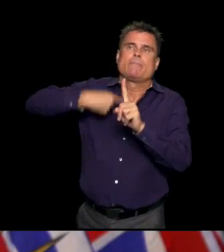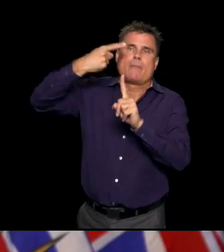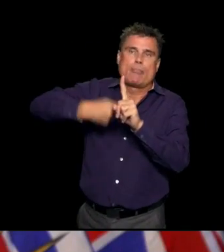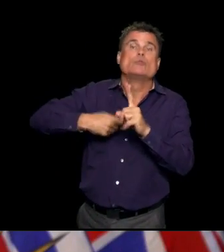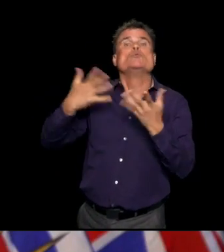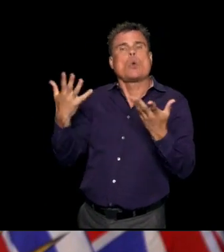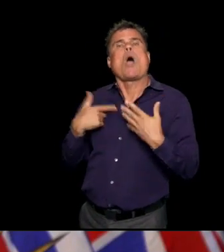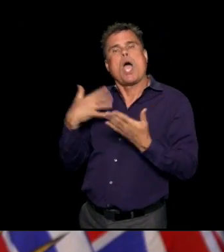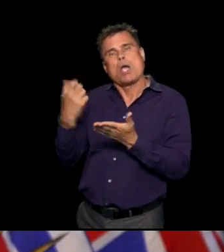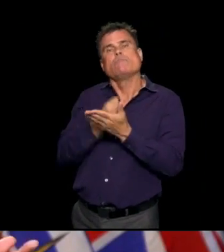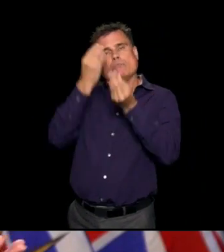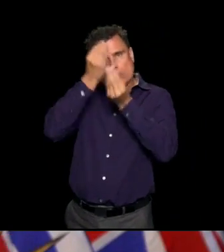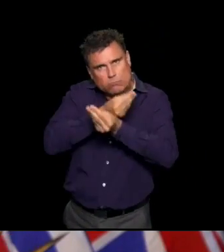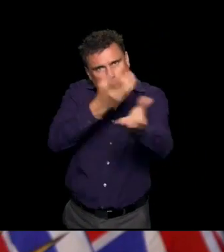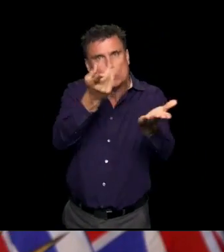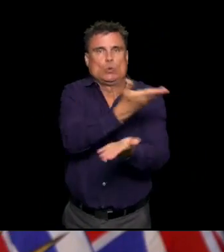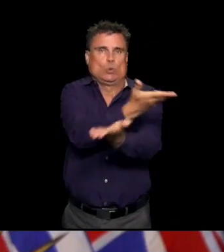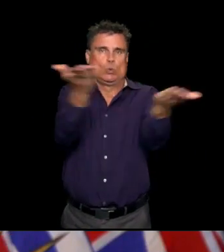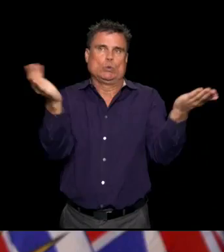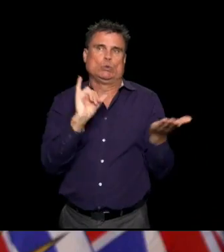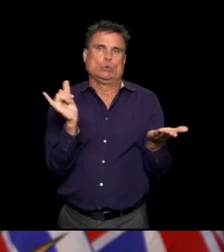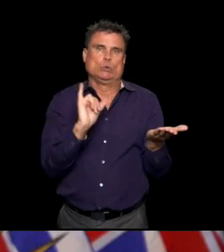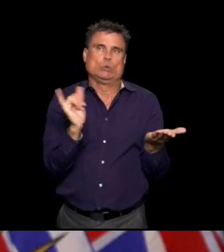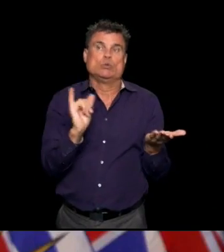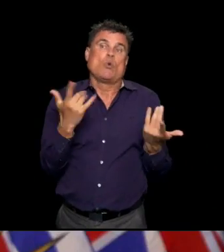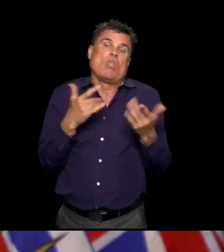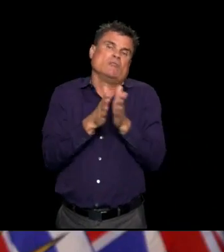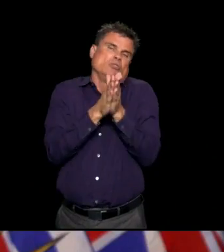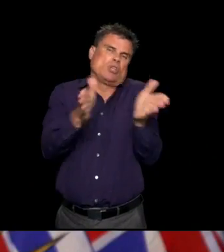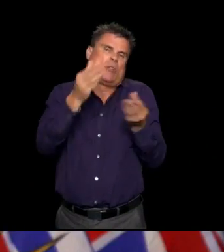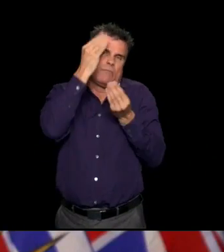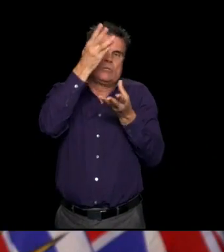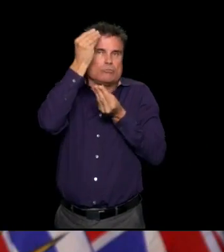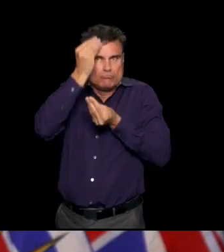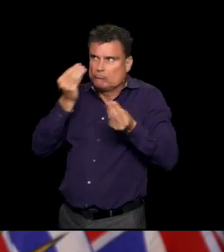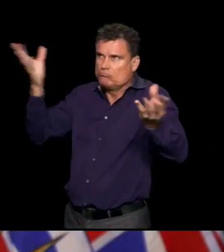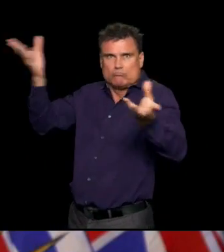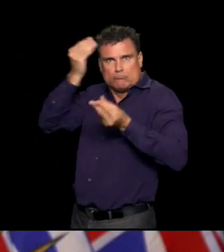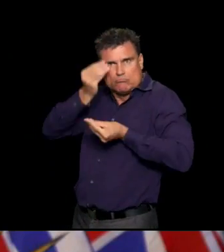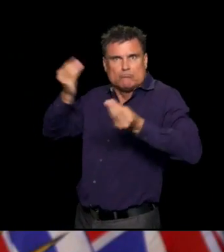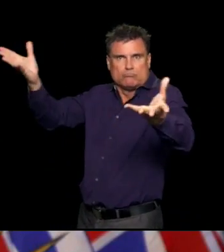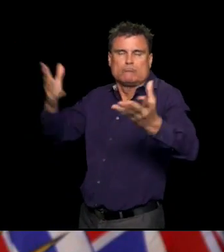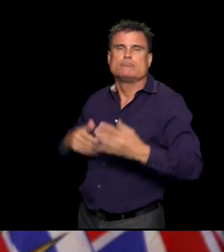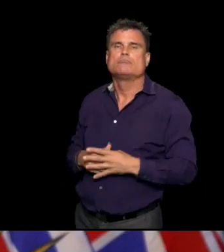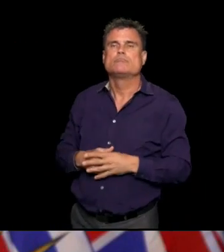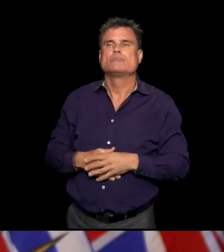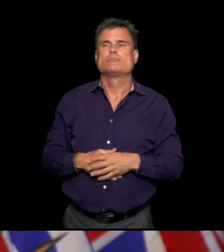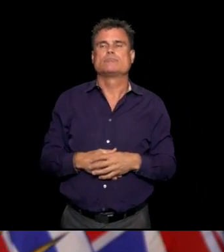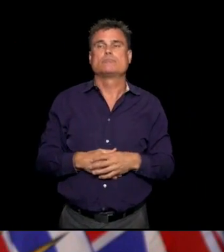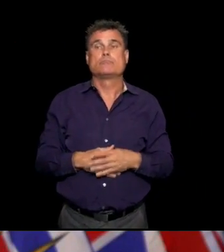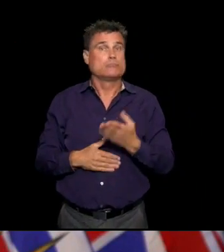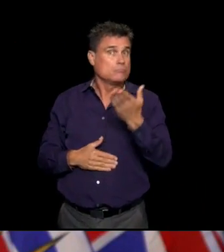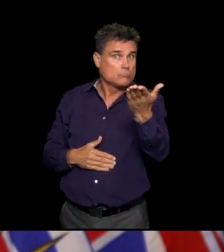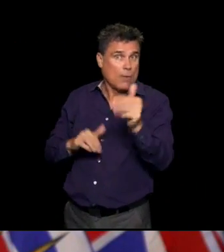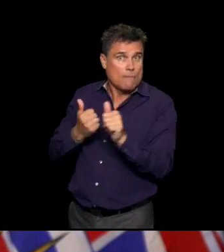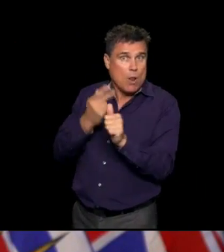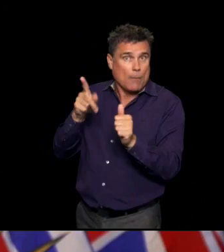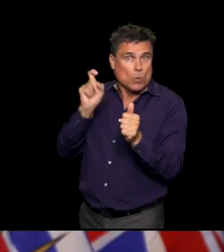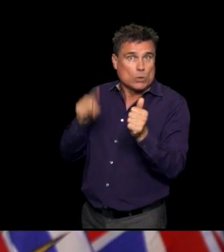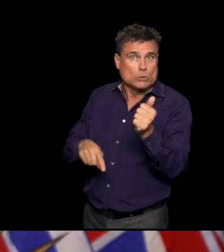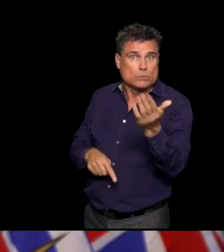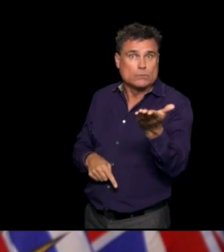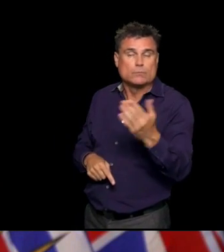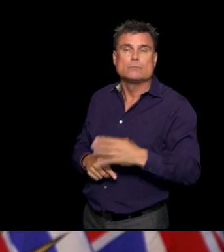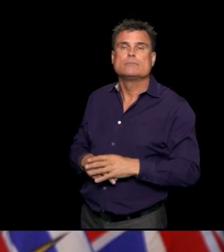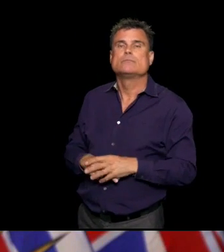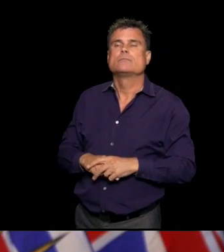So that's why I'm letting you know now because we'll be reporting it and that will be public information over the coming days. Do you have